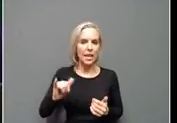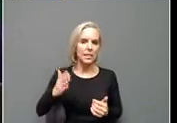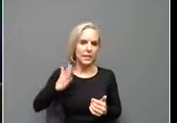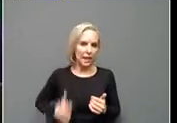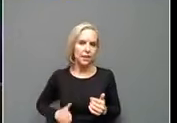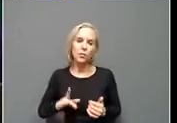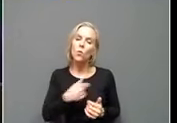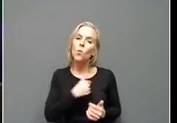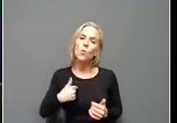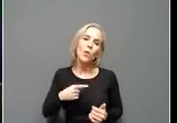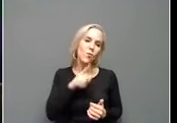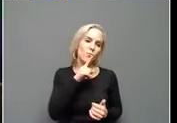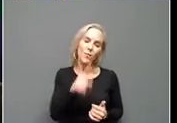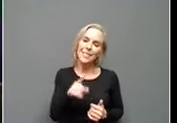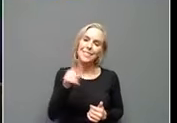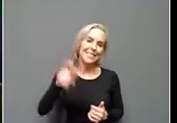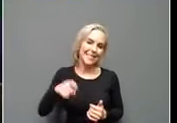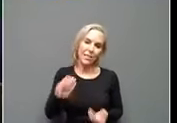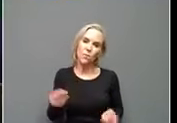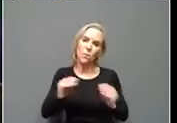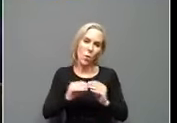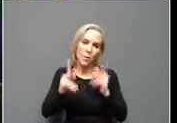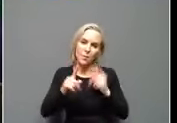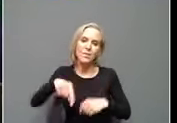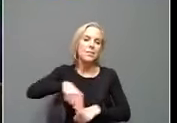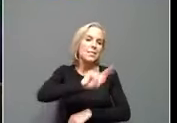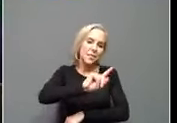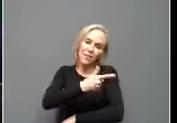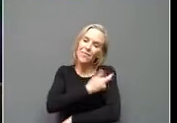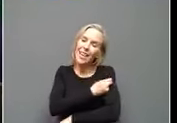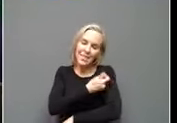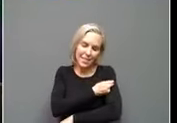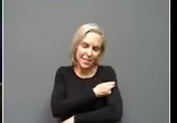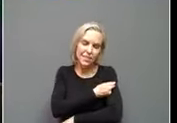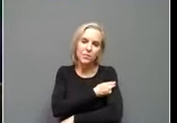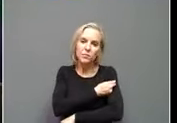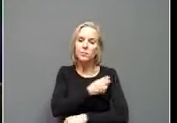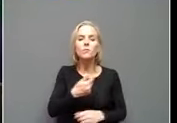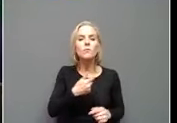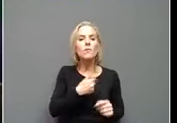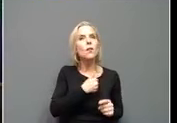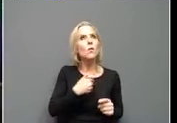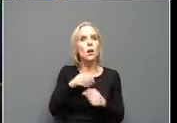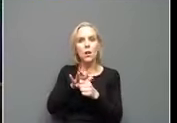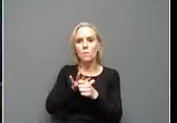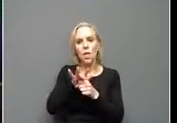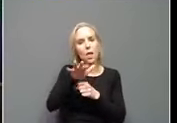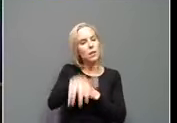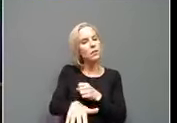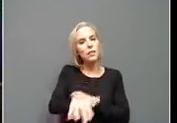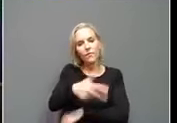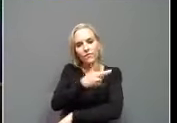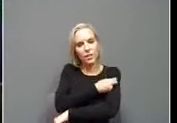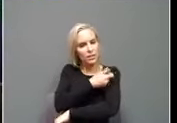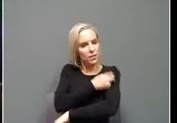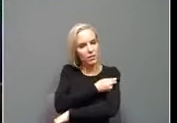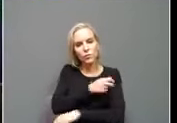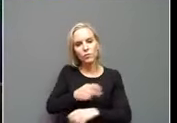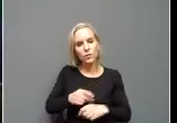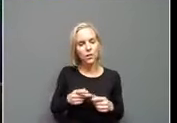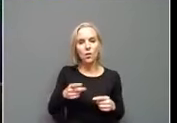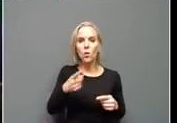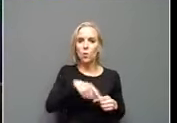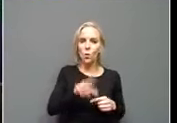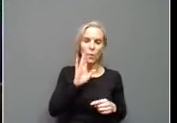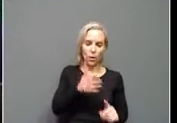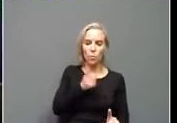really do need more people to get vaccinated, though. We've got plenty of vaccine out there, and there will be a point